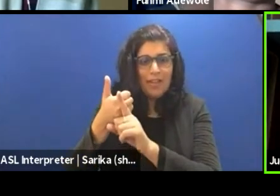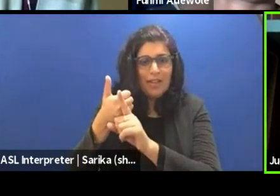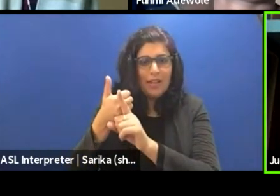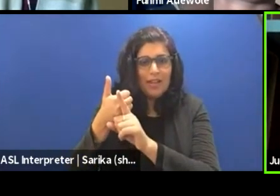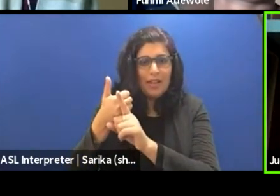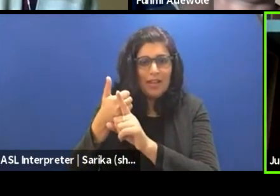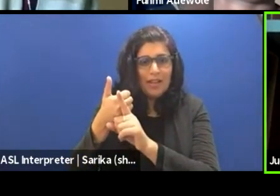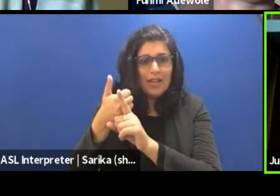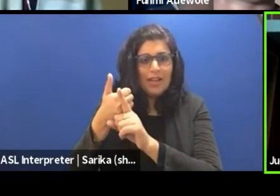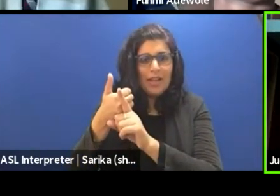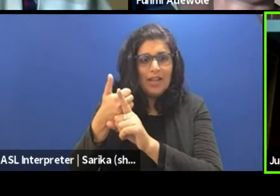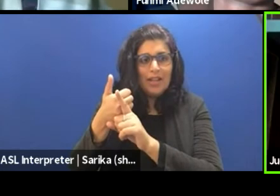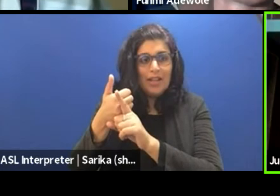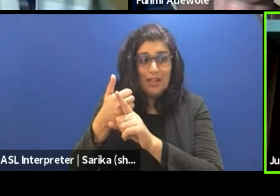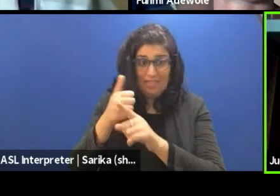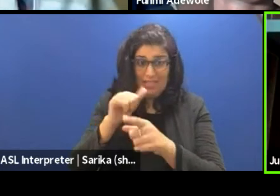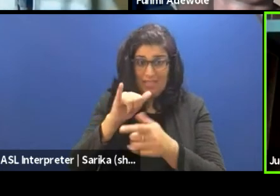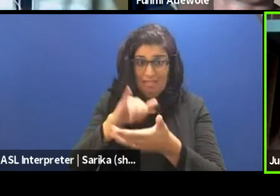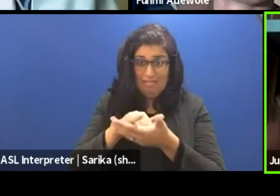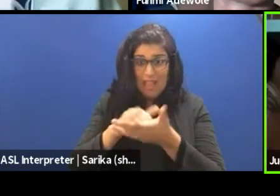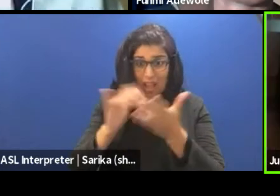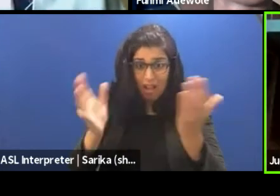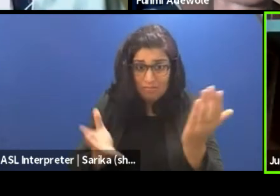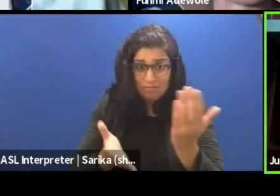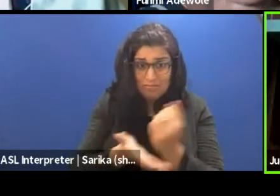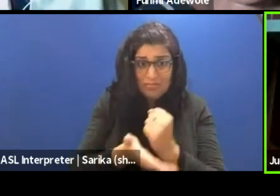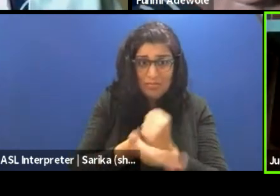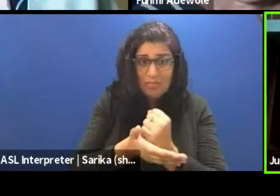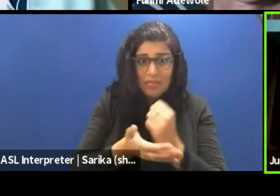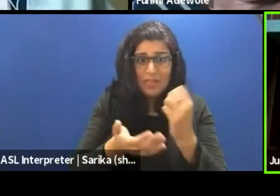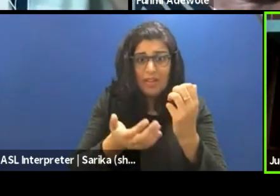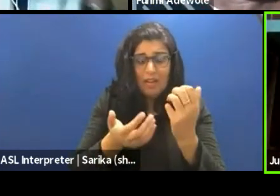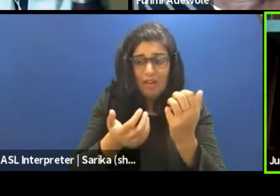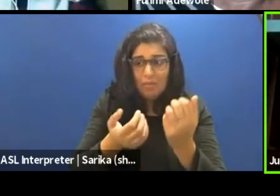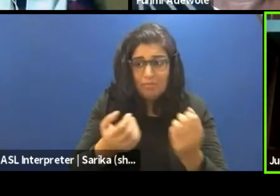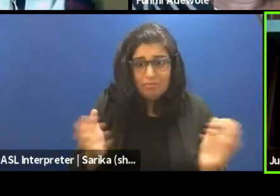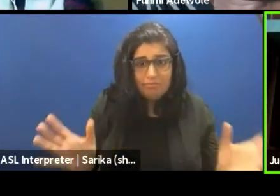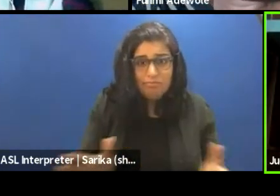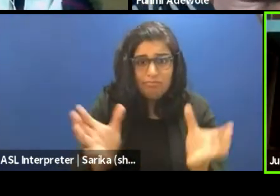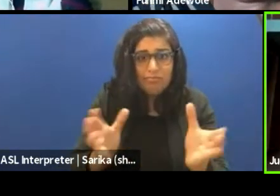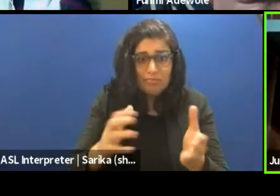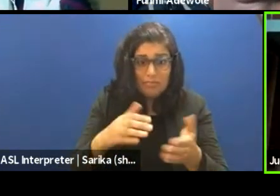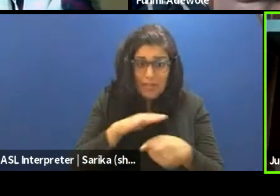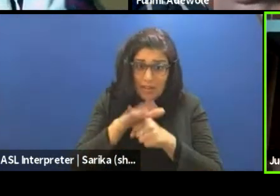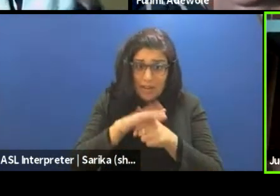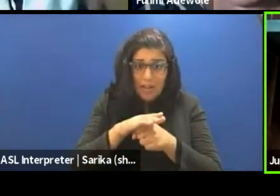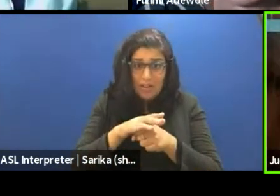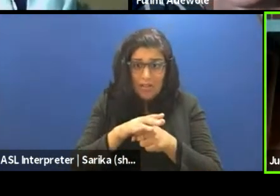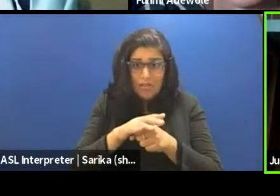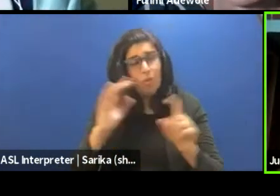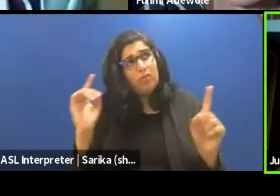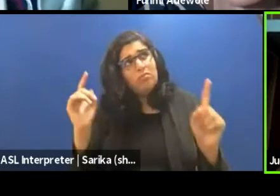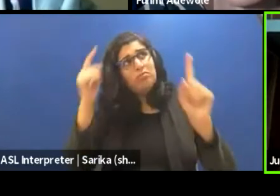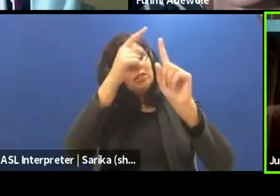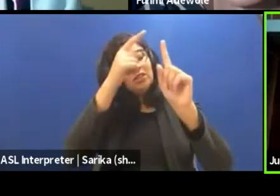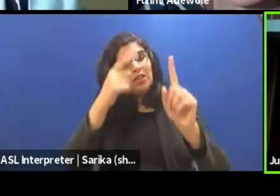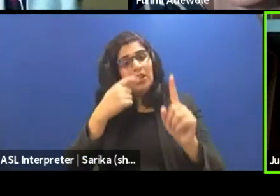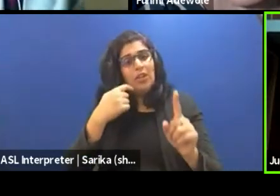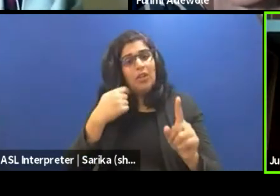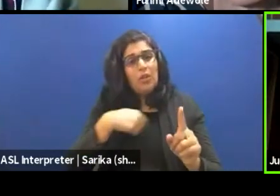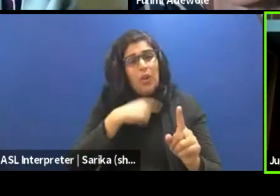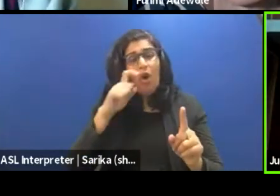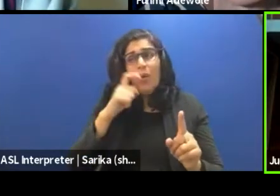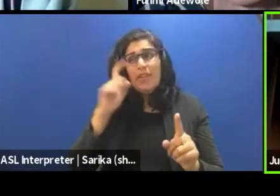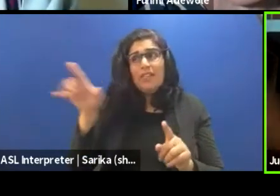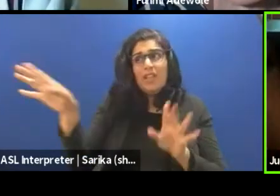enabling enough towards a higher purpose? Do we always have to take from the external? Do